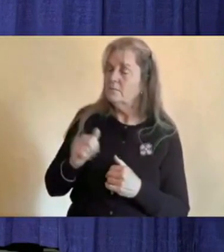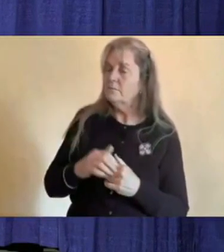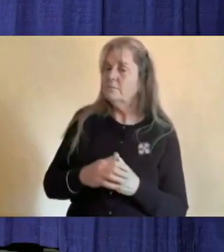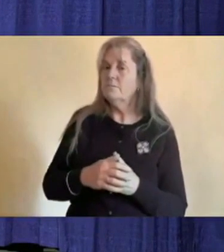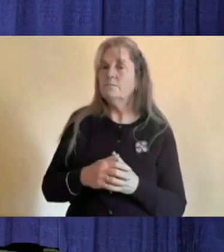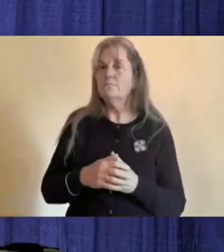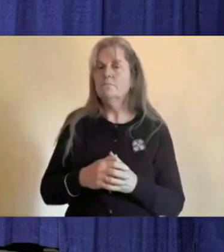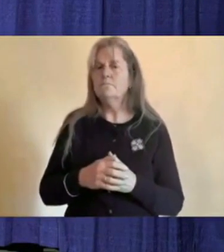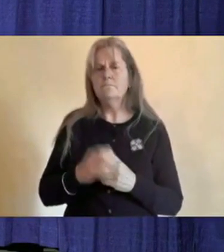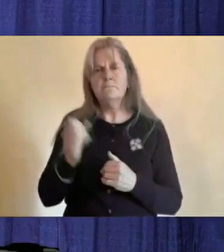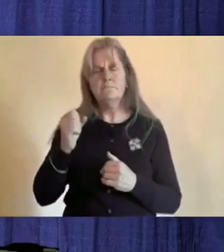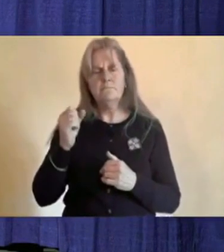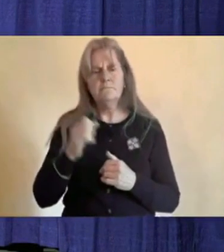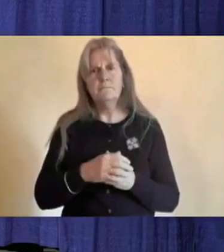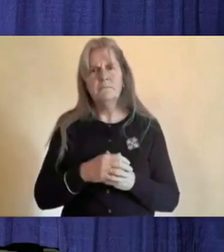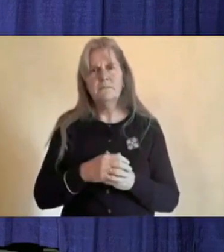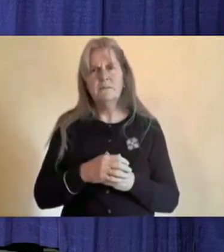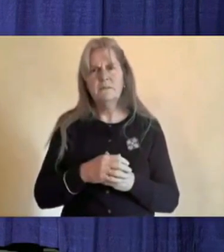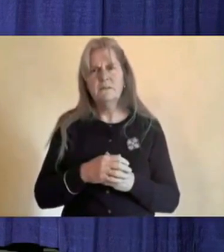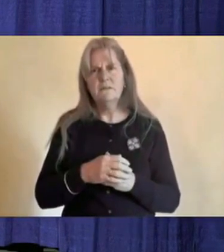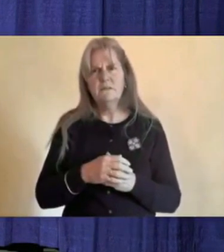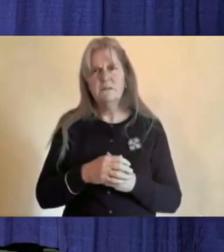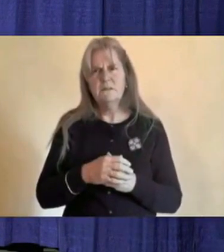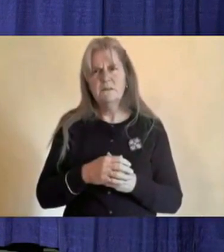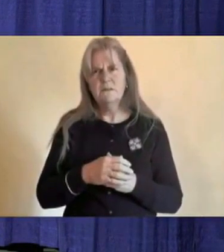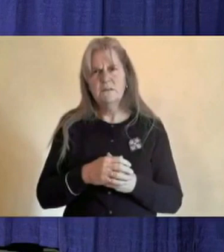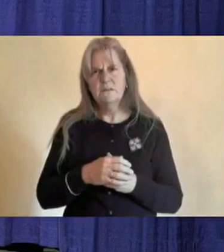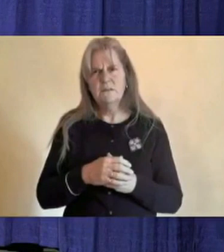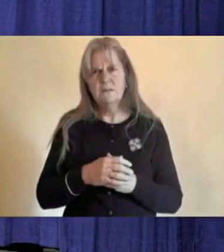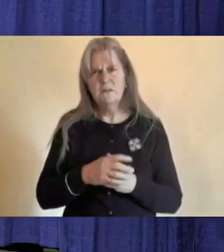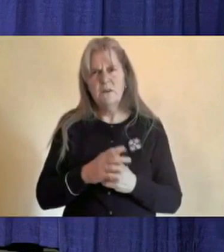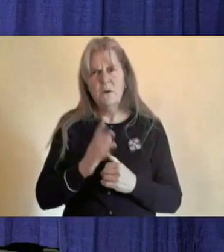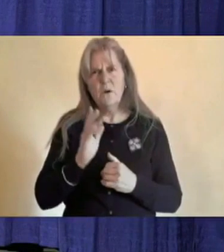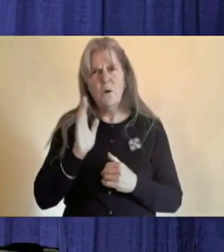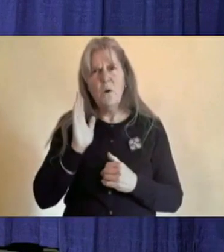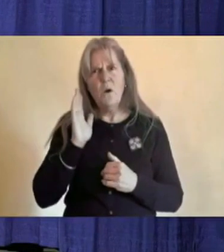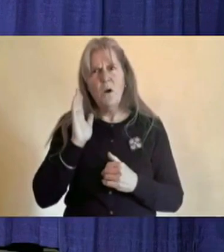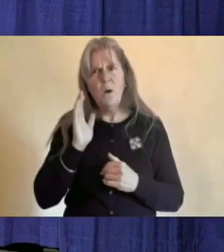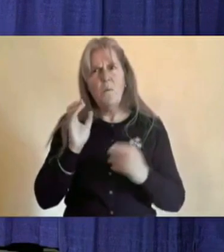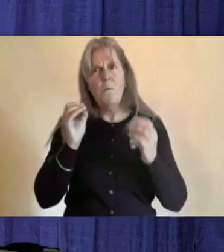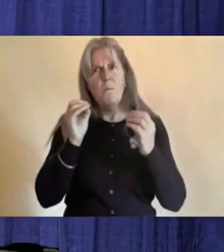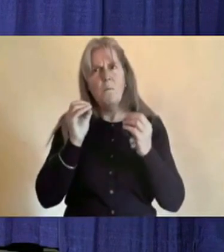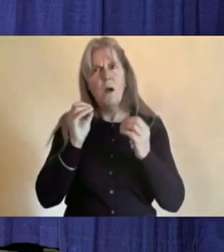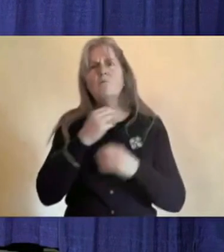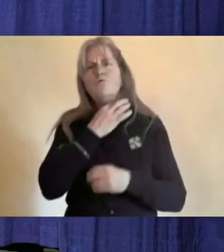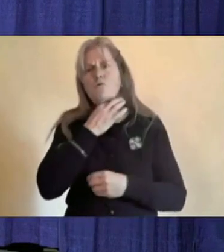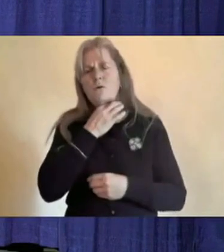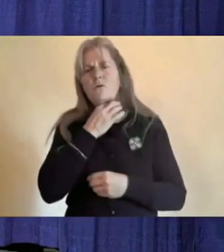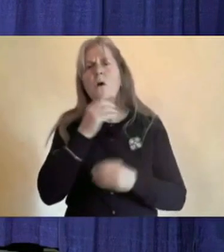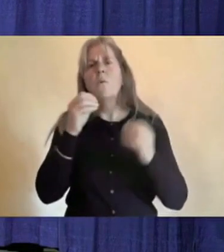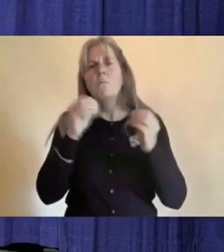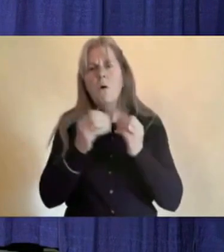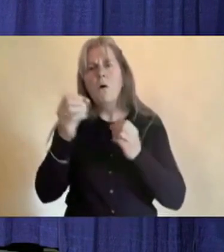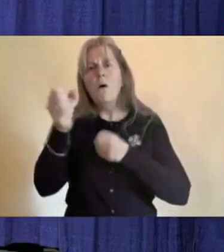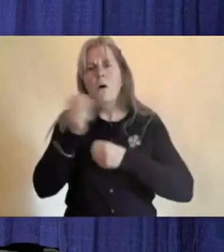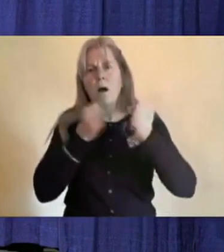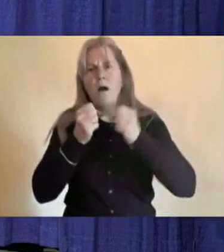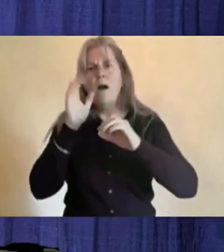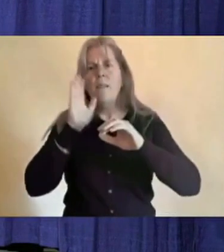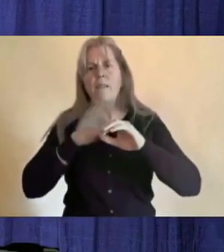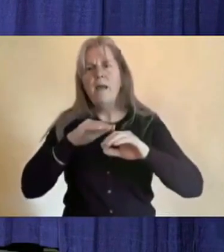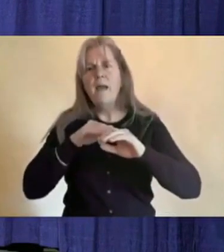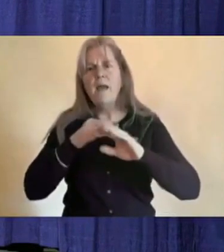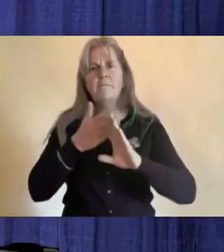Yes, to clarify that question, so have any more teachers on call been hired this year than usually would be? Not necessarily